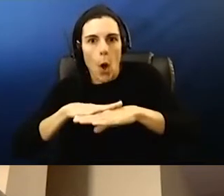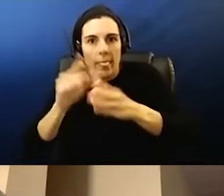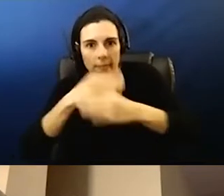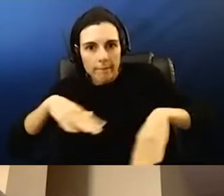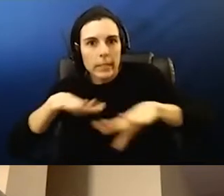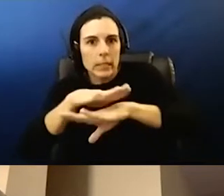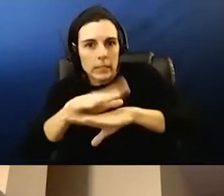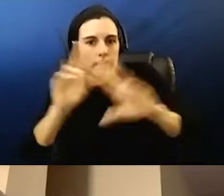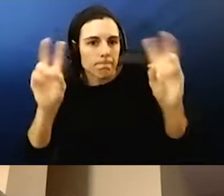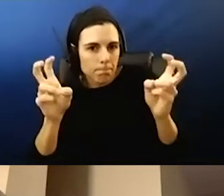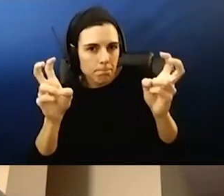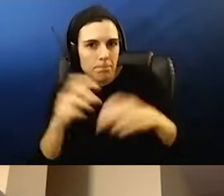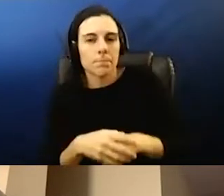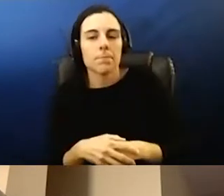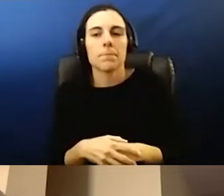speak.